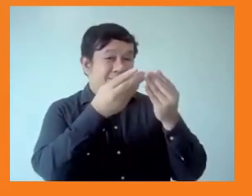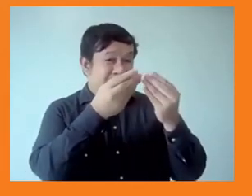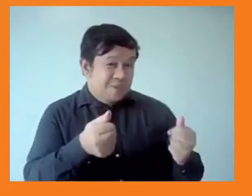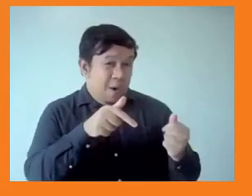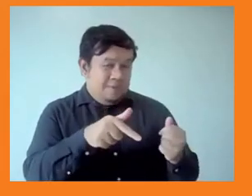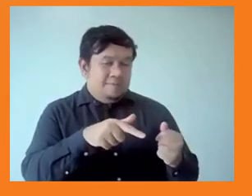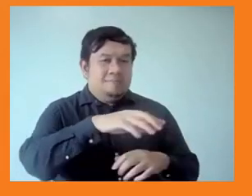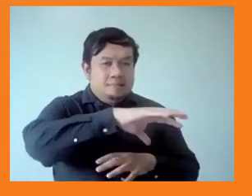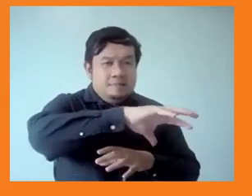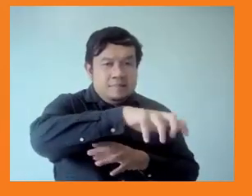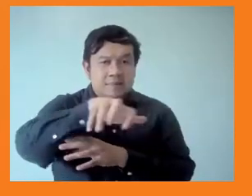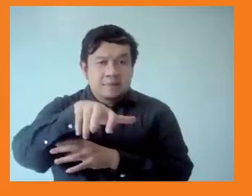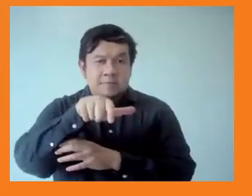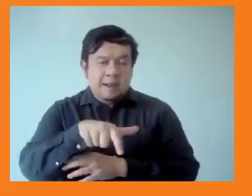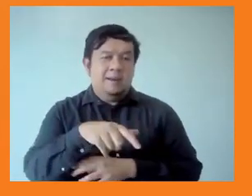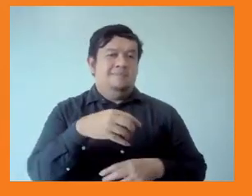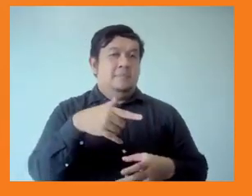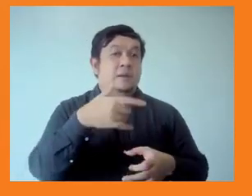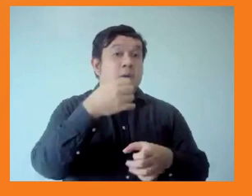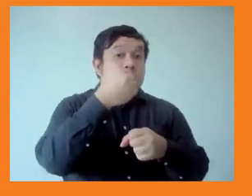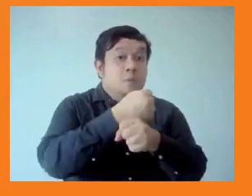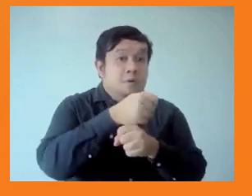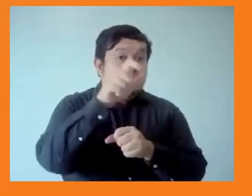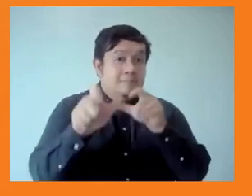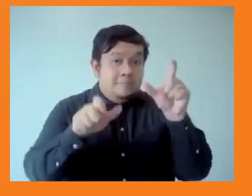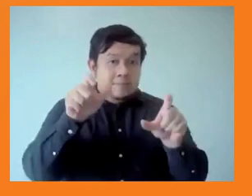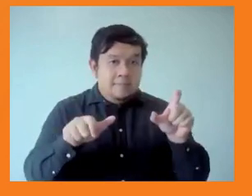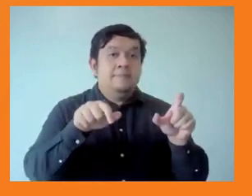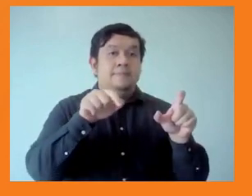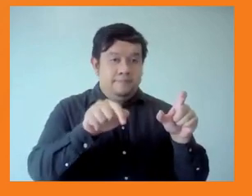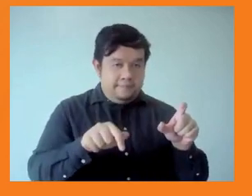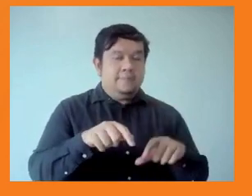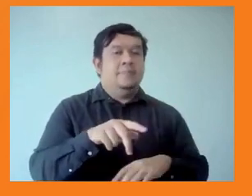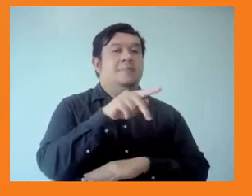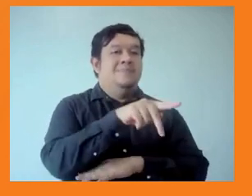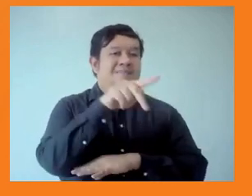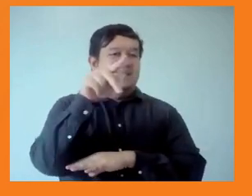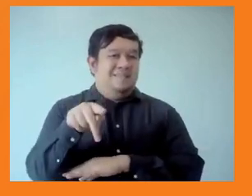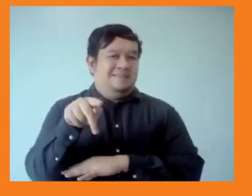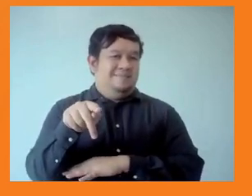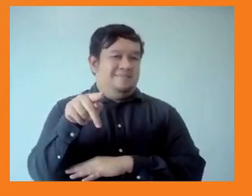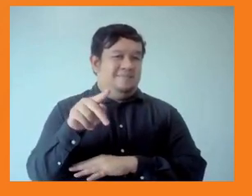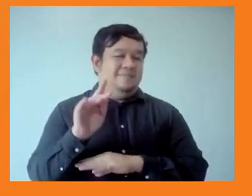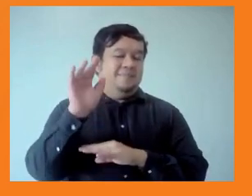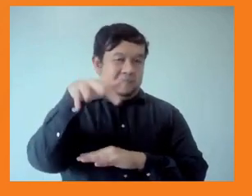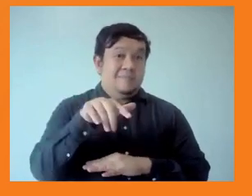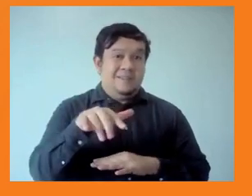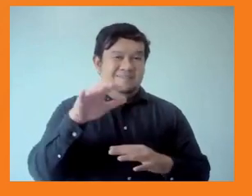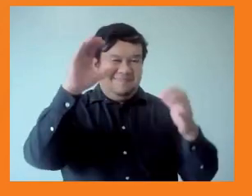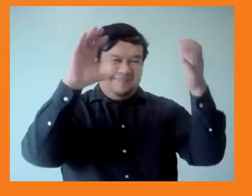it. In the Pacific Islands, you know, climate change is a reality. You're seeing sea level rise,